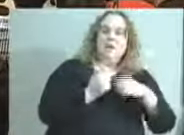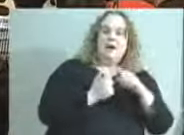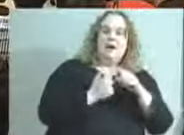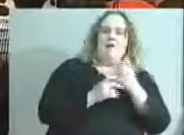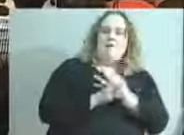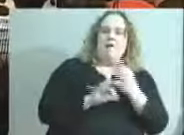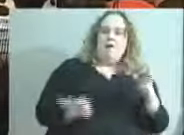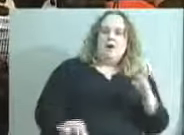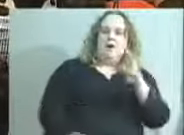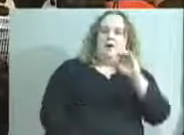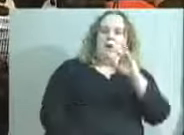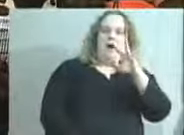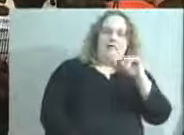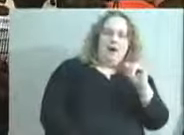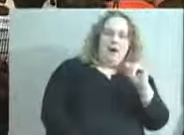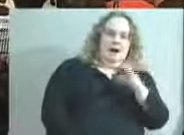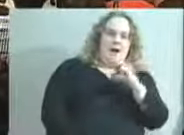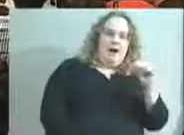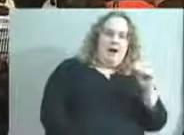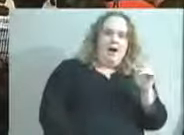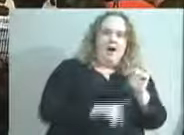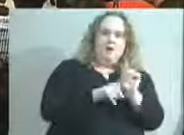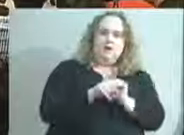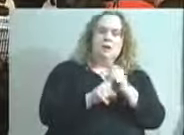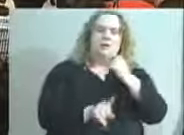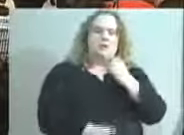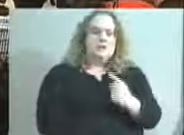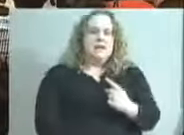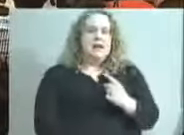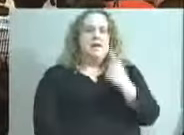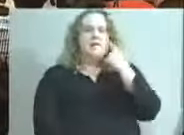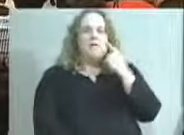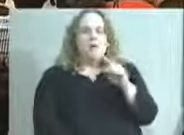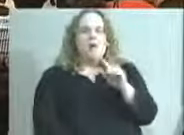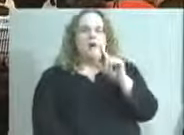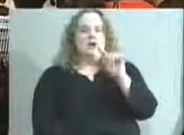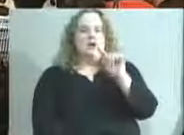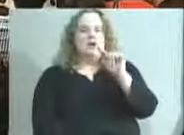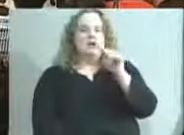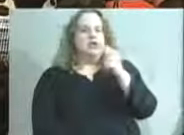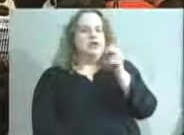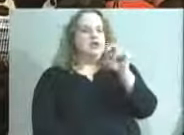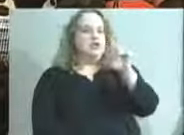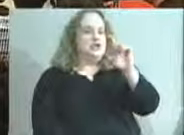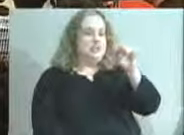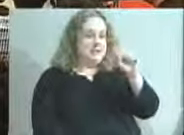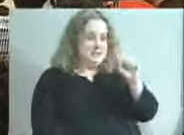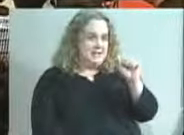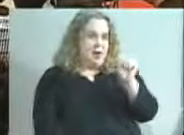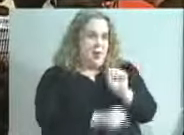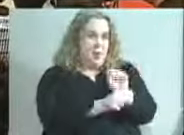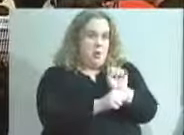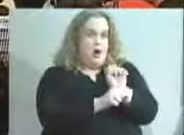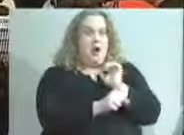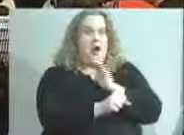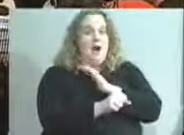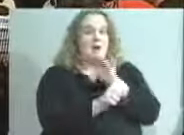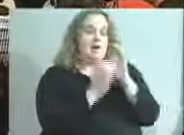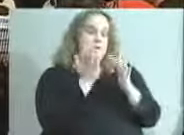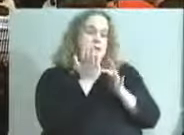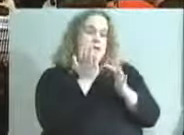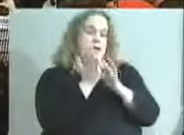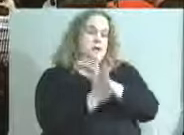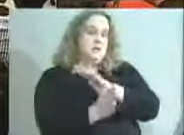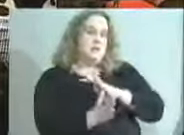You all, Ted Smith and your group, and I also put in a plug for Teresa Reno Weber because she worked with our technology board. Fantastic